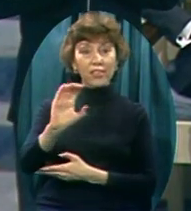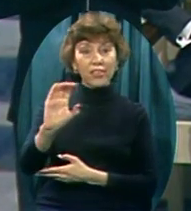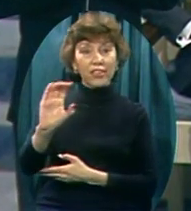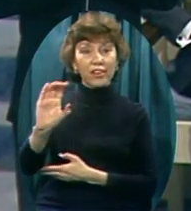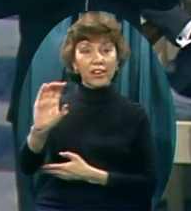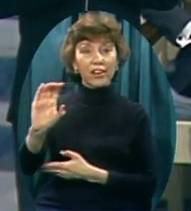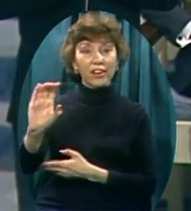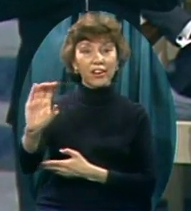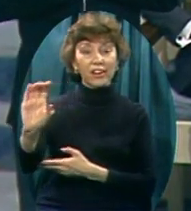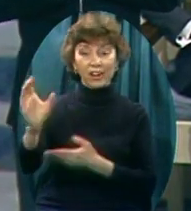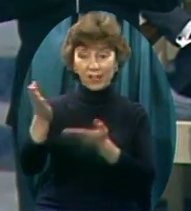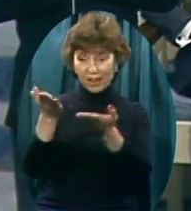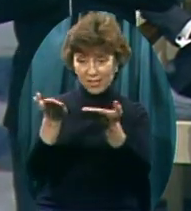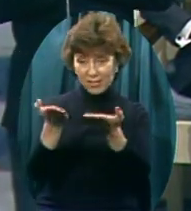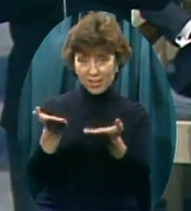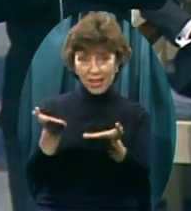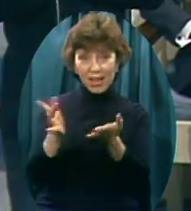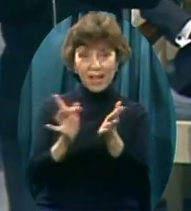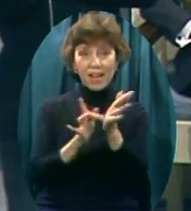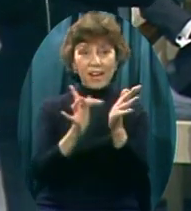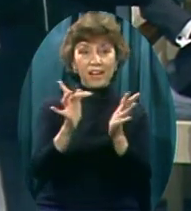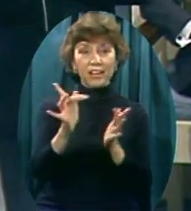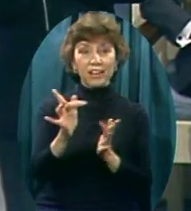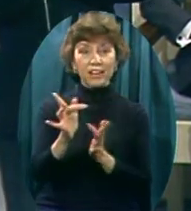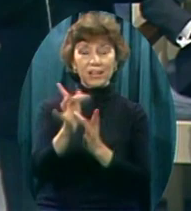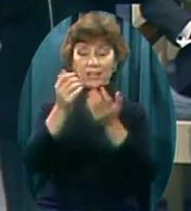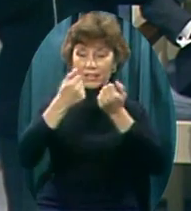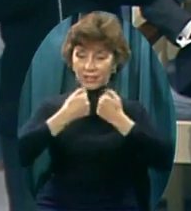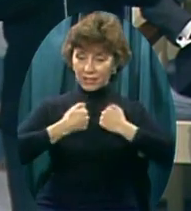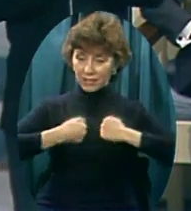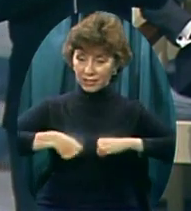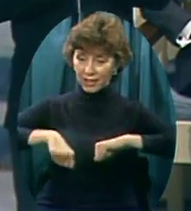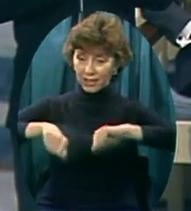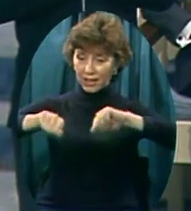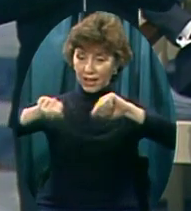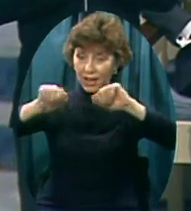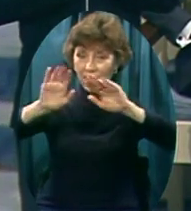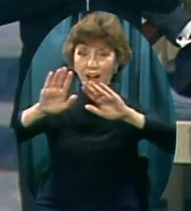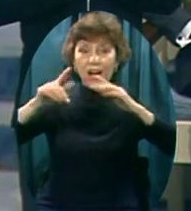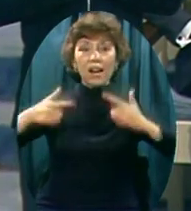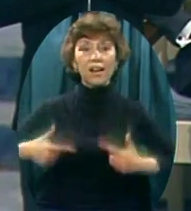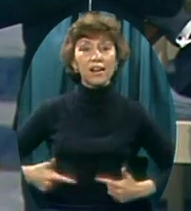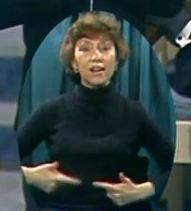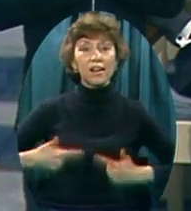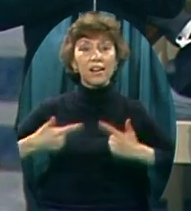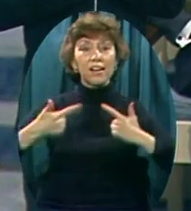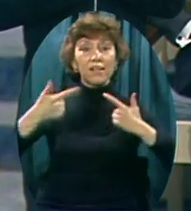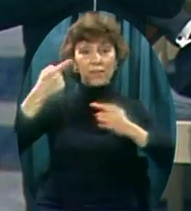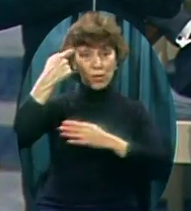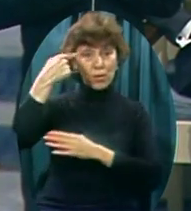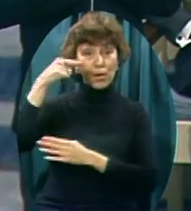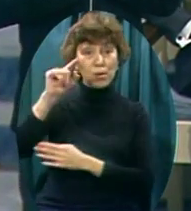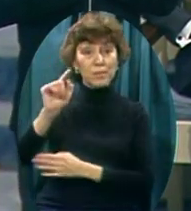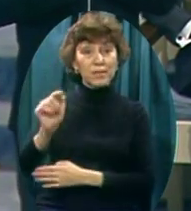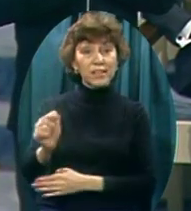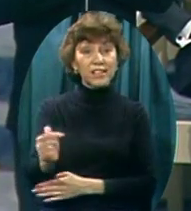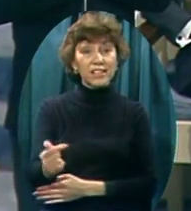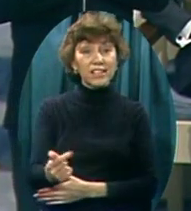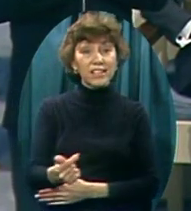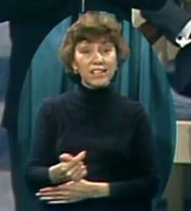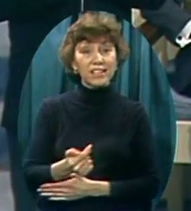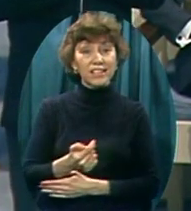There to lay down his life for me